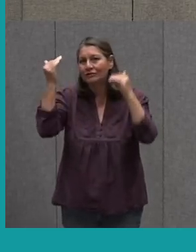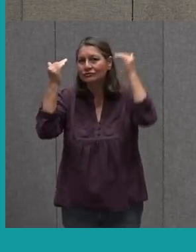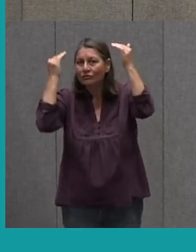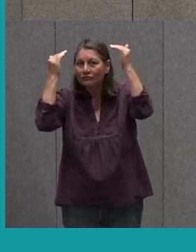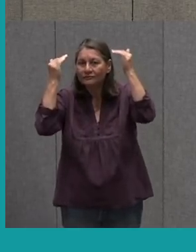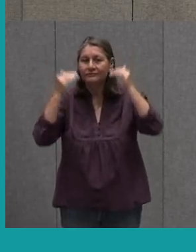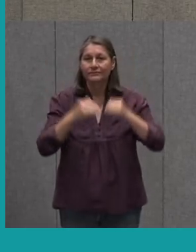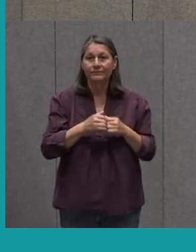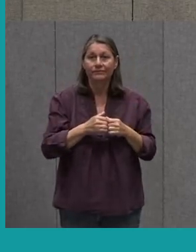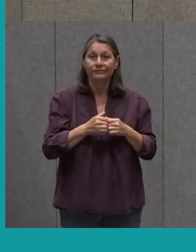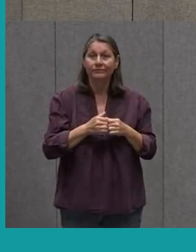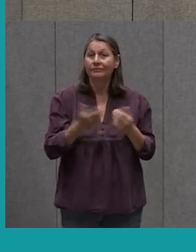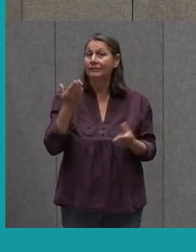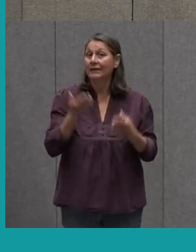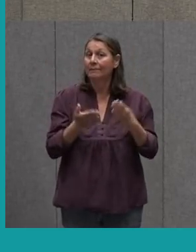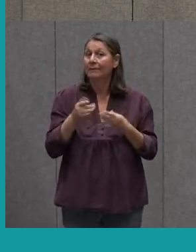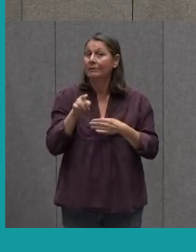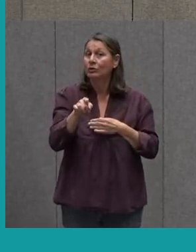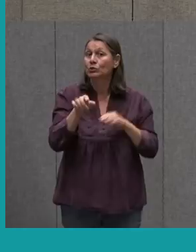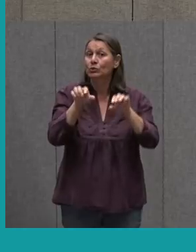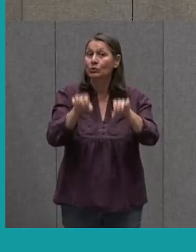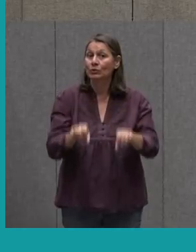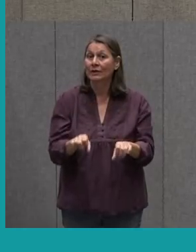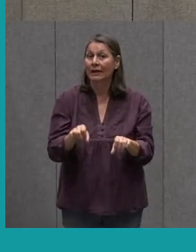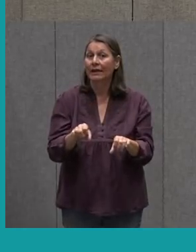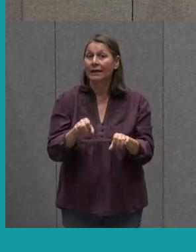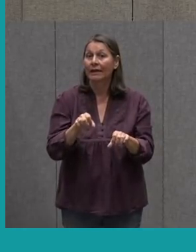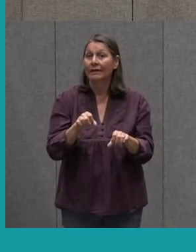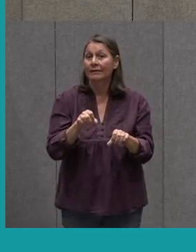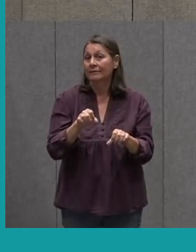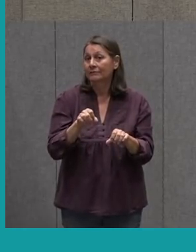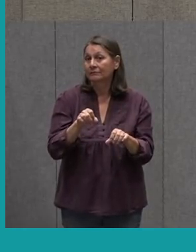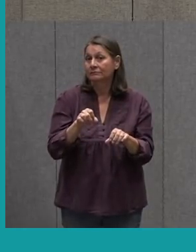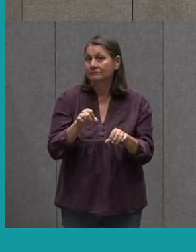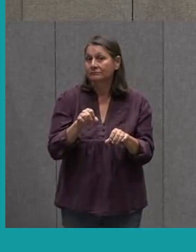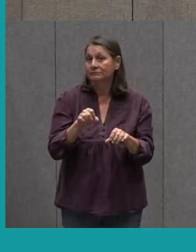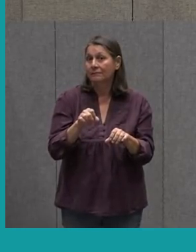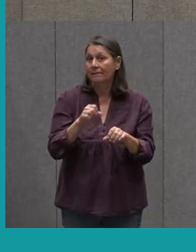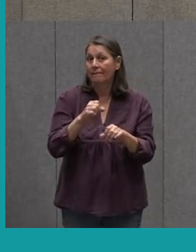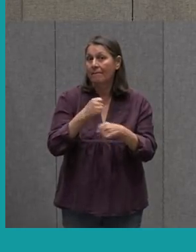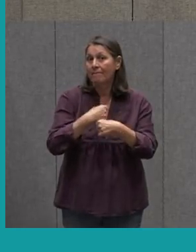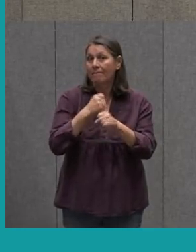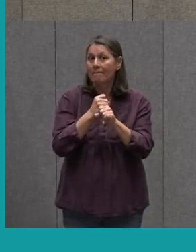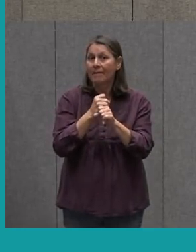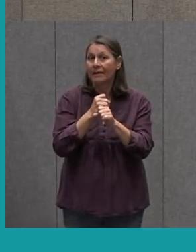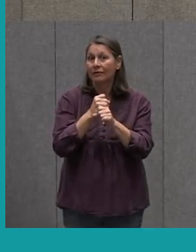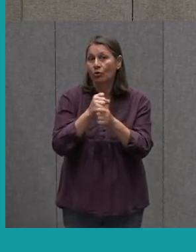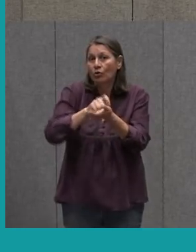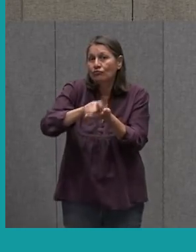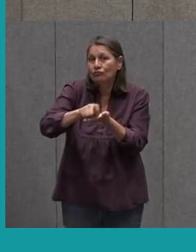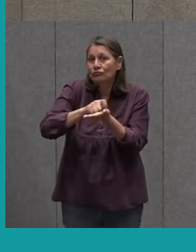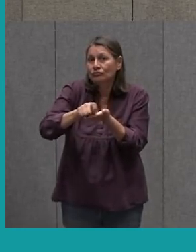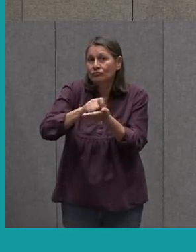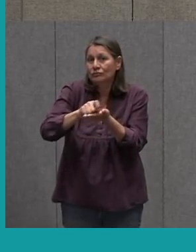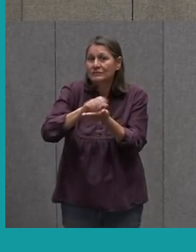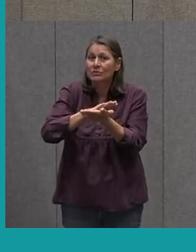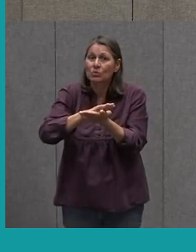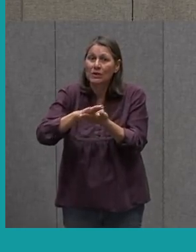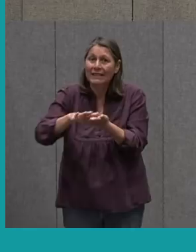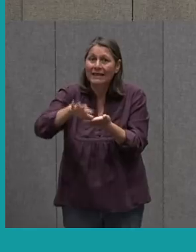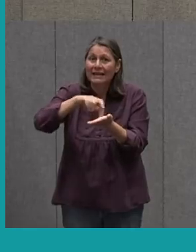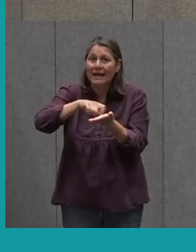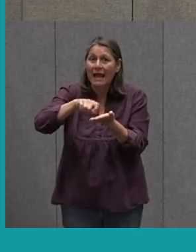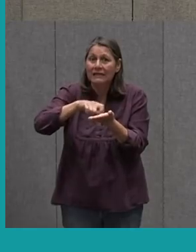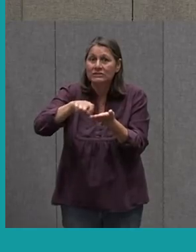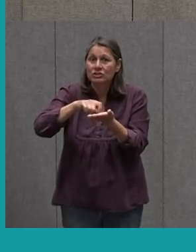That Maybe What You Could Do Is Create Some Super Kind Notes And Then Place Them All Around The House For Your